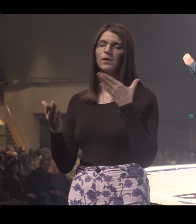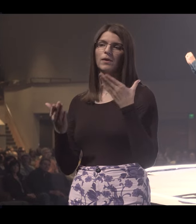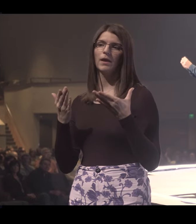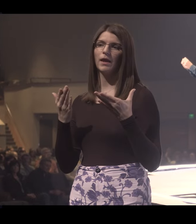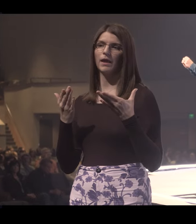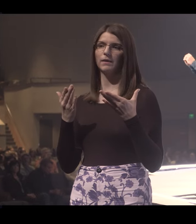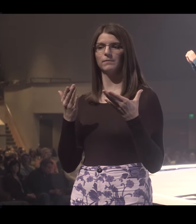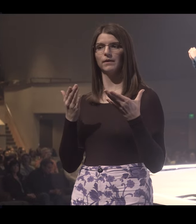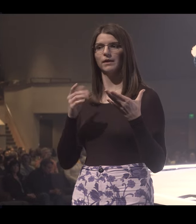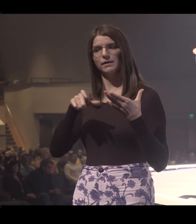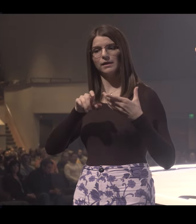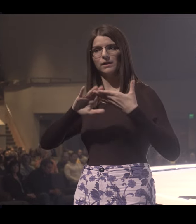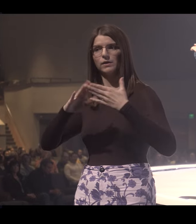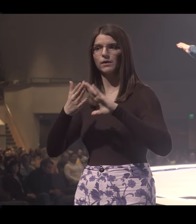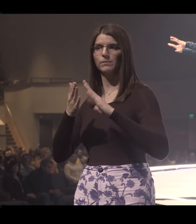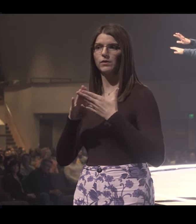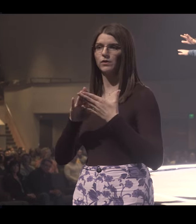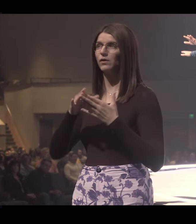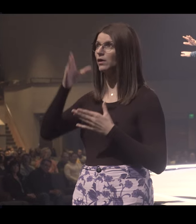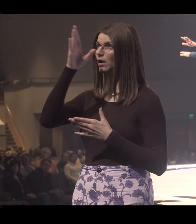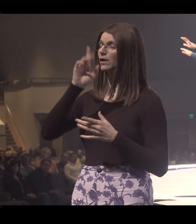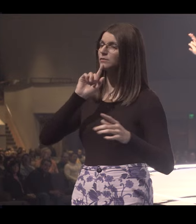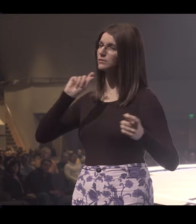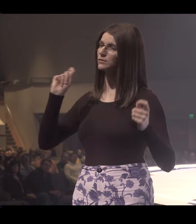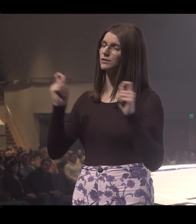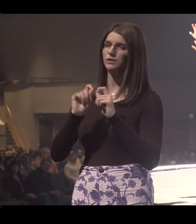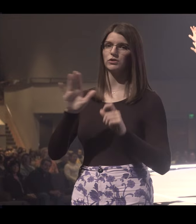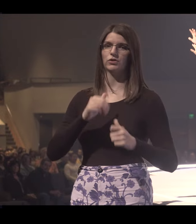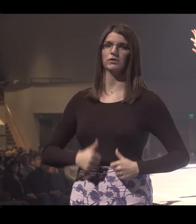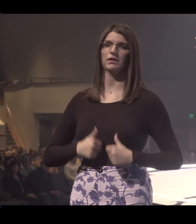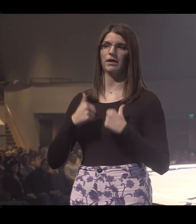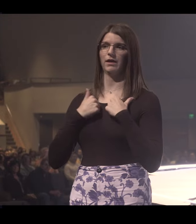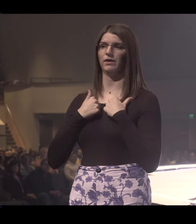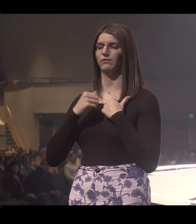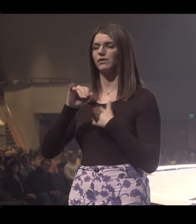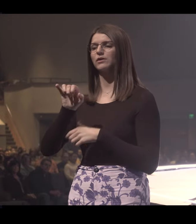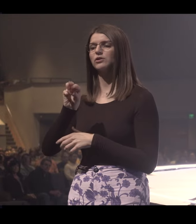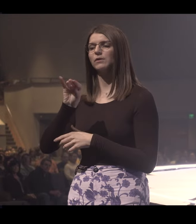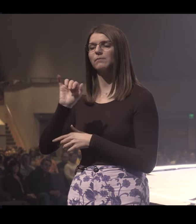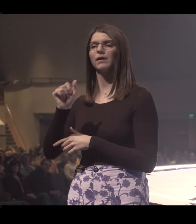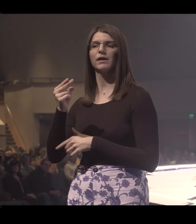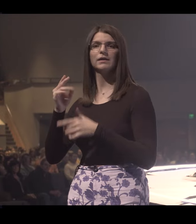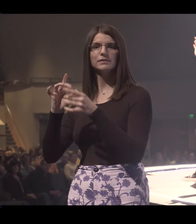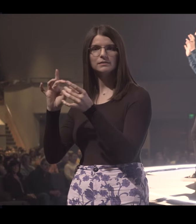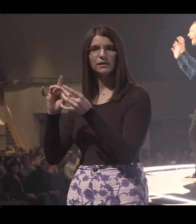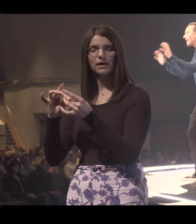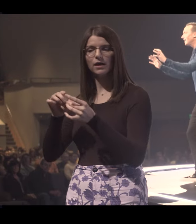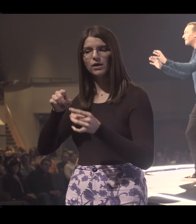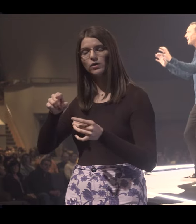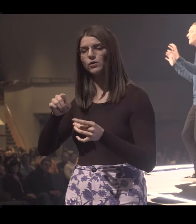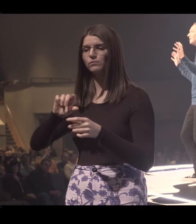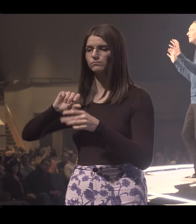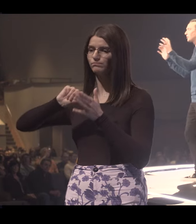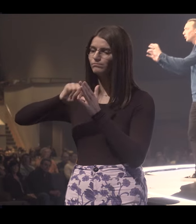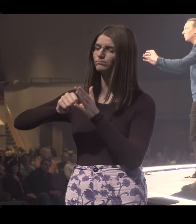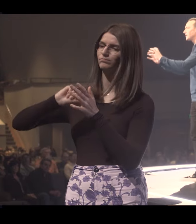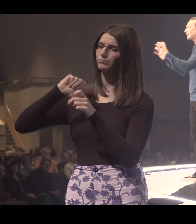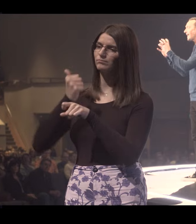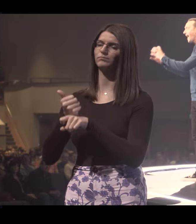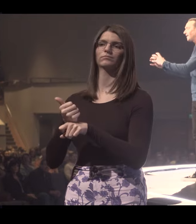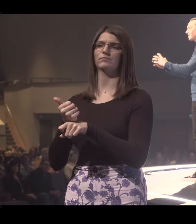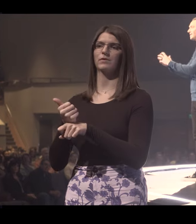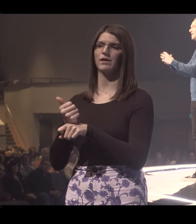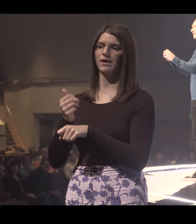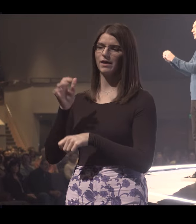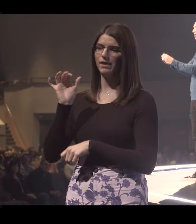one community away from God radically changing your life. Just like Jeremiah. I love what Jeremiah said. He said, you were the catalyst. Getting